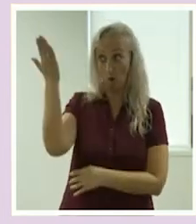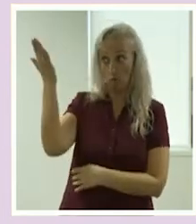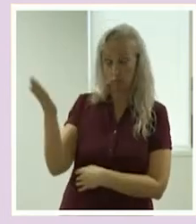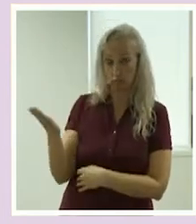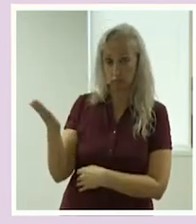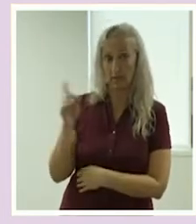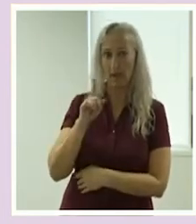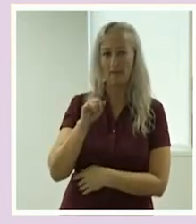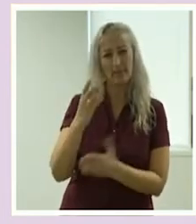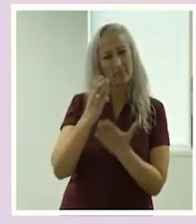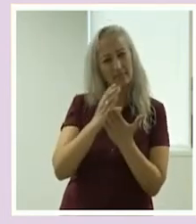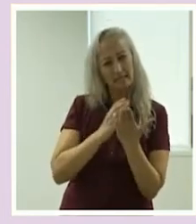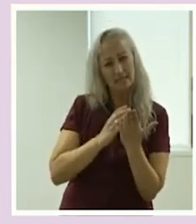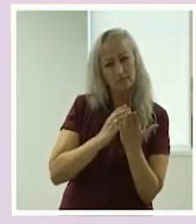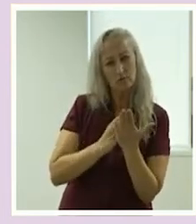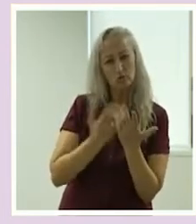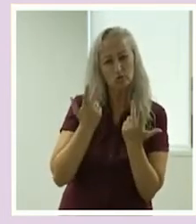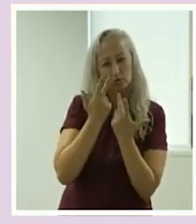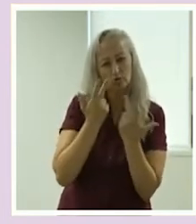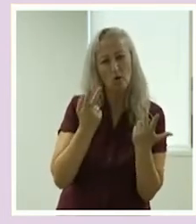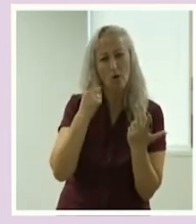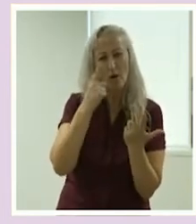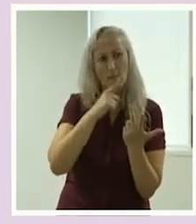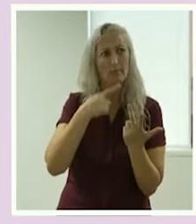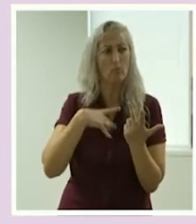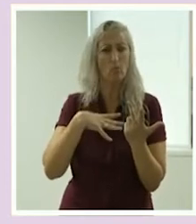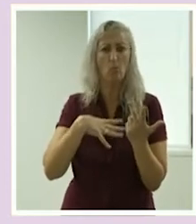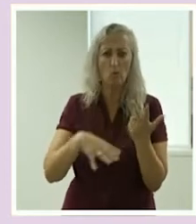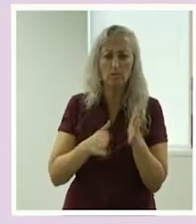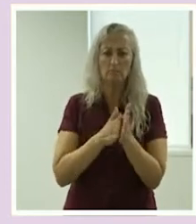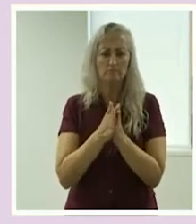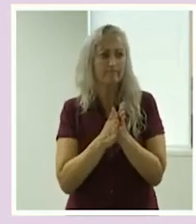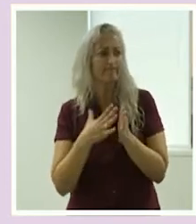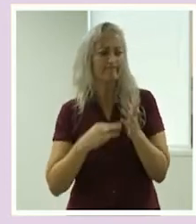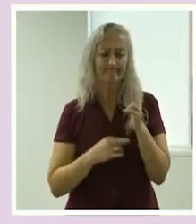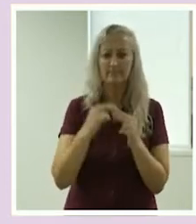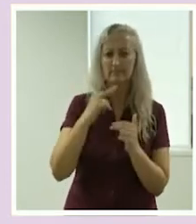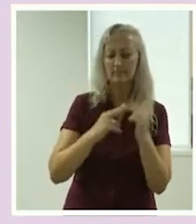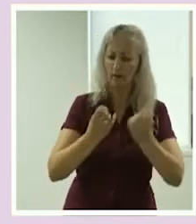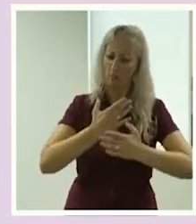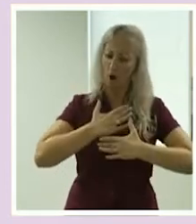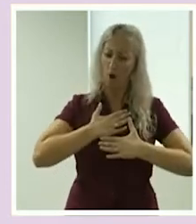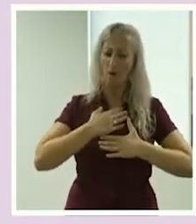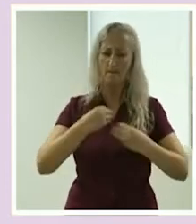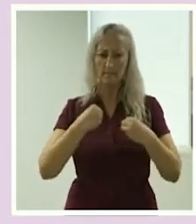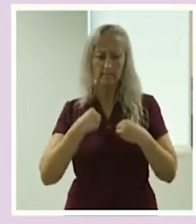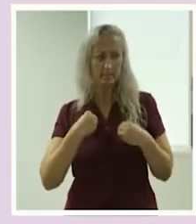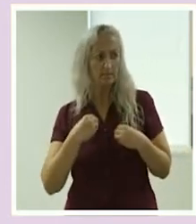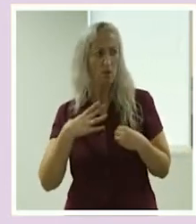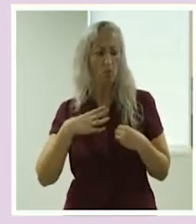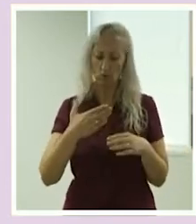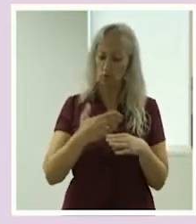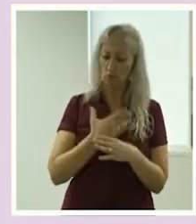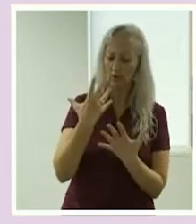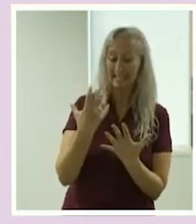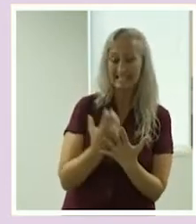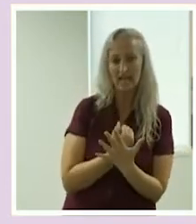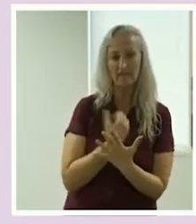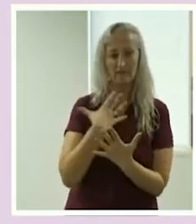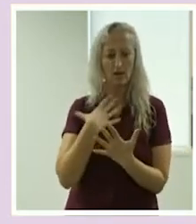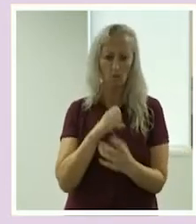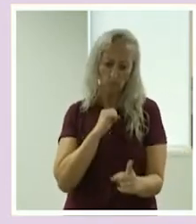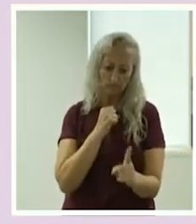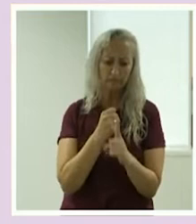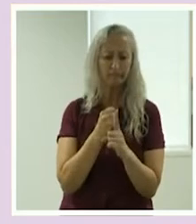courses that typically reflect people's desire to build a successful business, to work safely and to be able to make a difference to the people in your